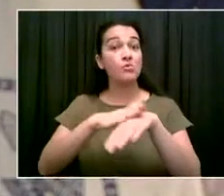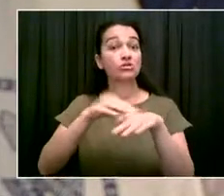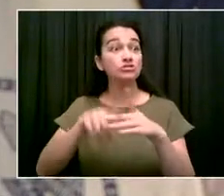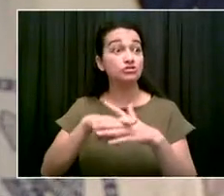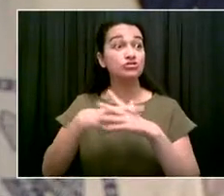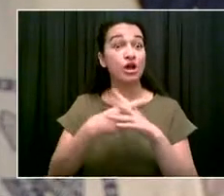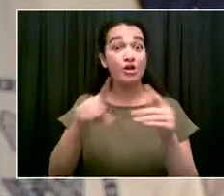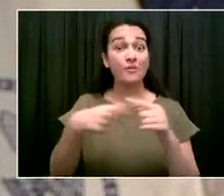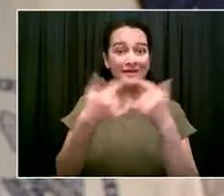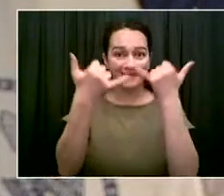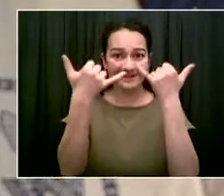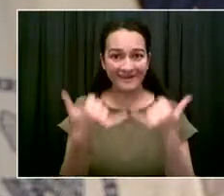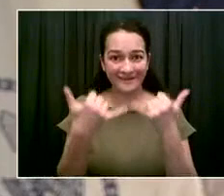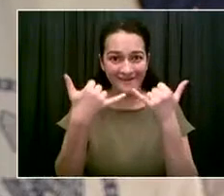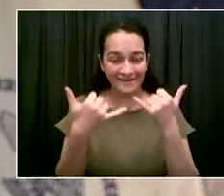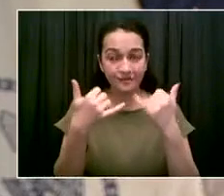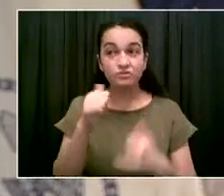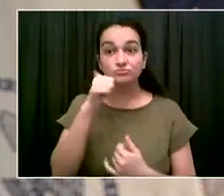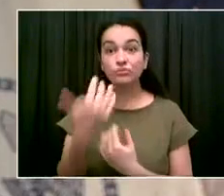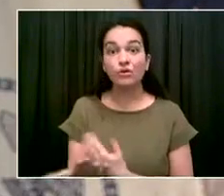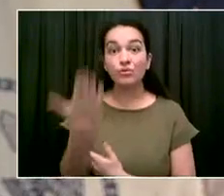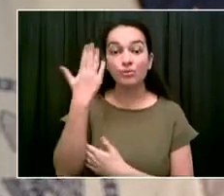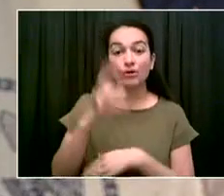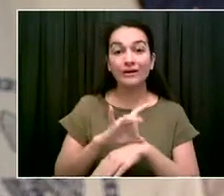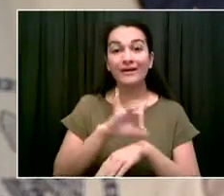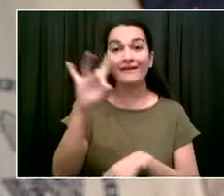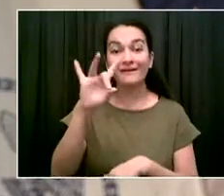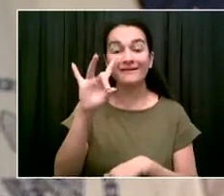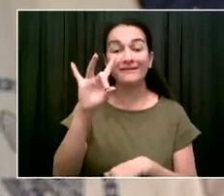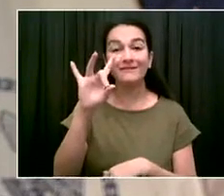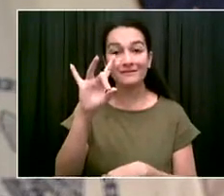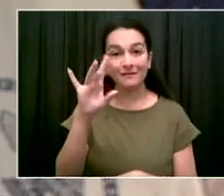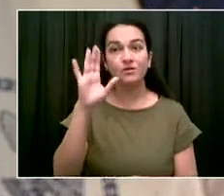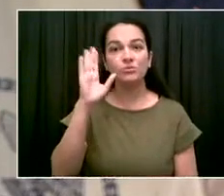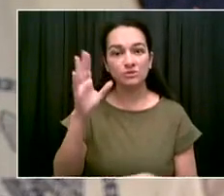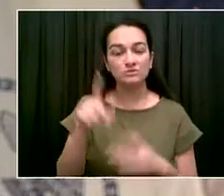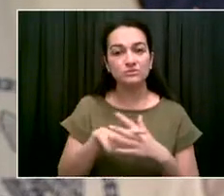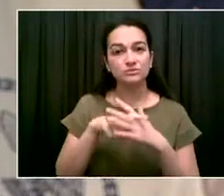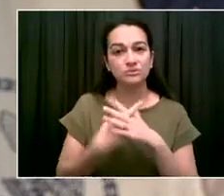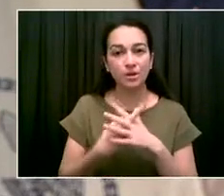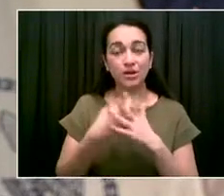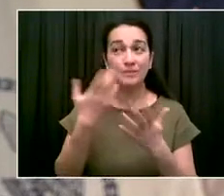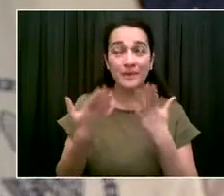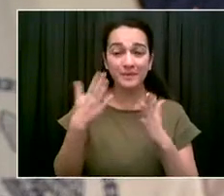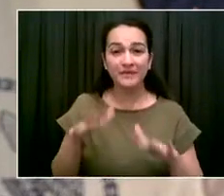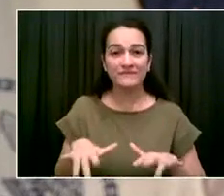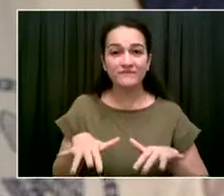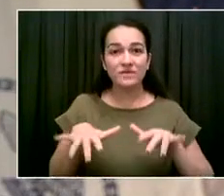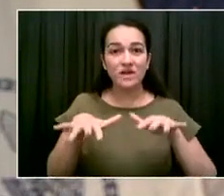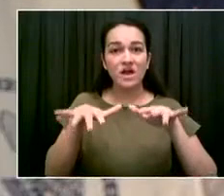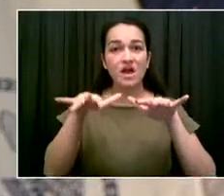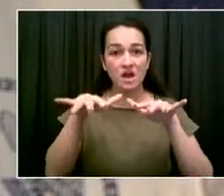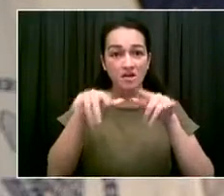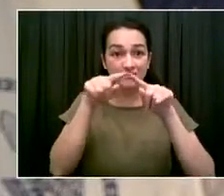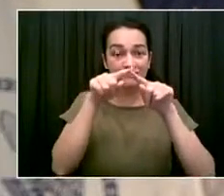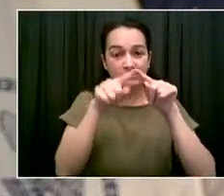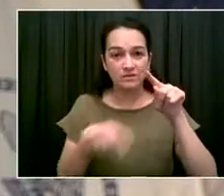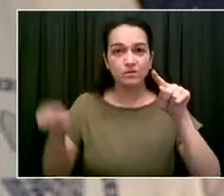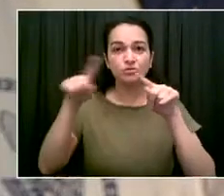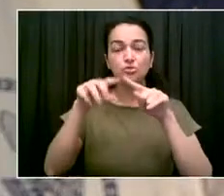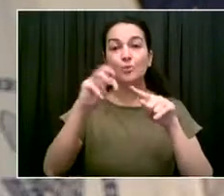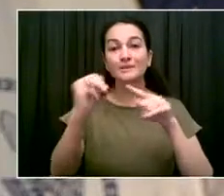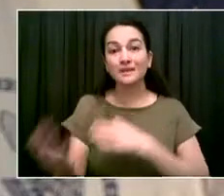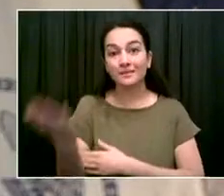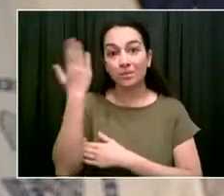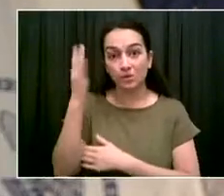8 p.m. tonight going all the way to 8 a.m. Monday morning. And we're concerned about storm surges, particularly in